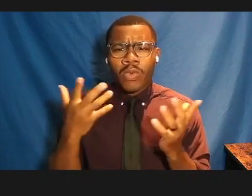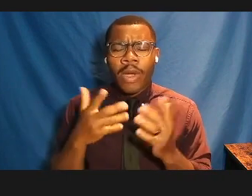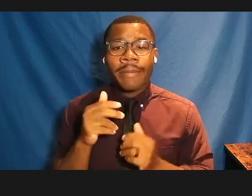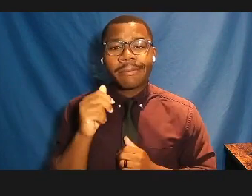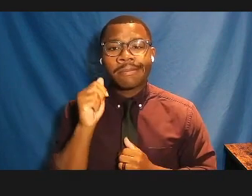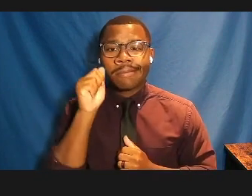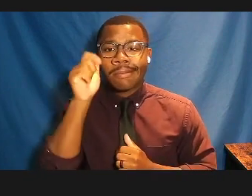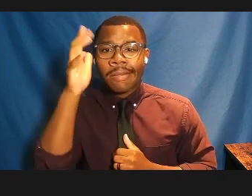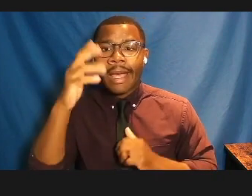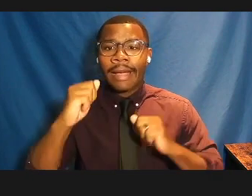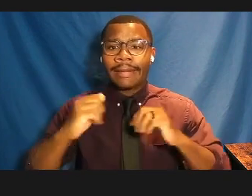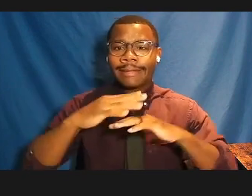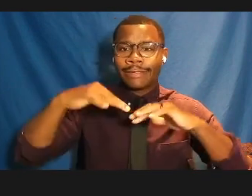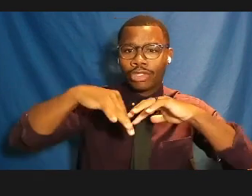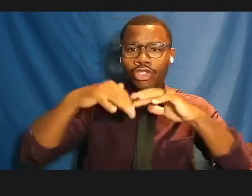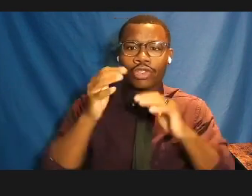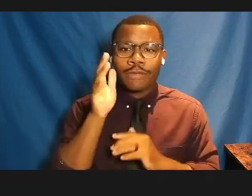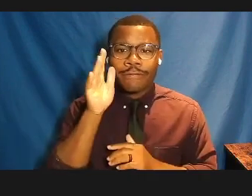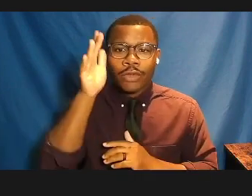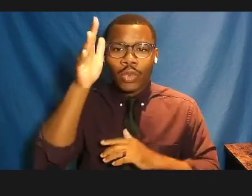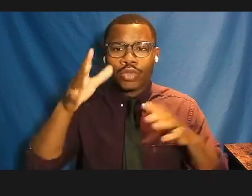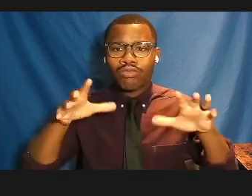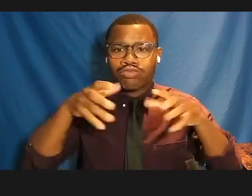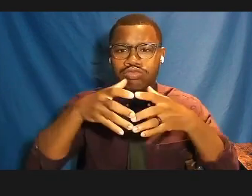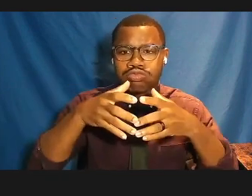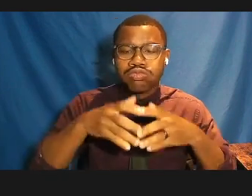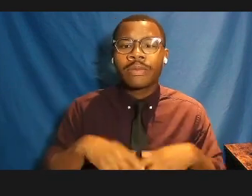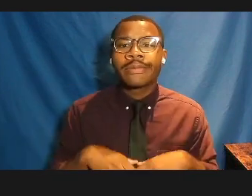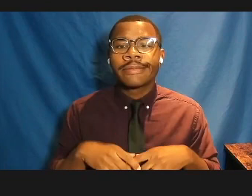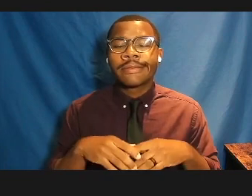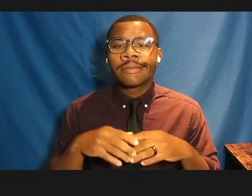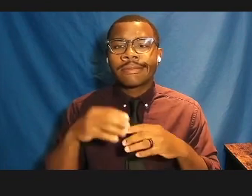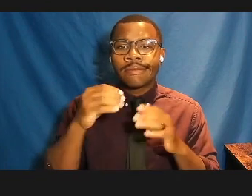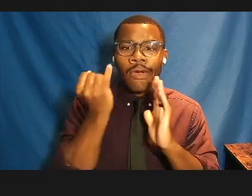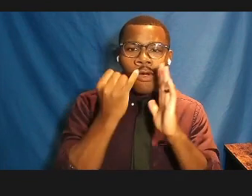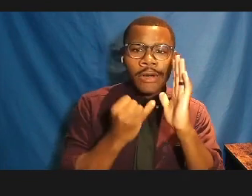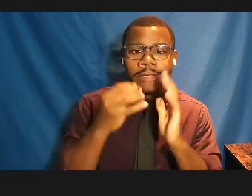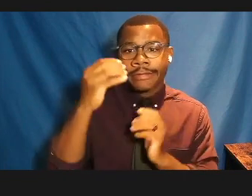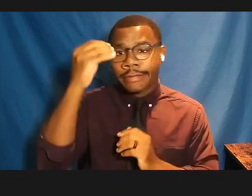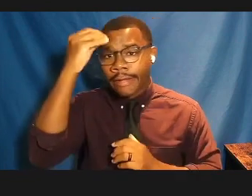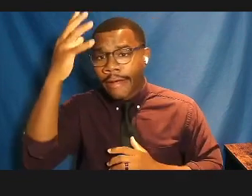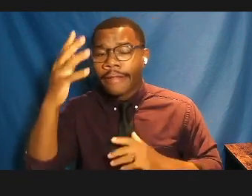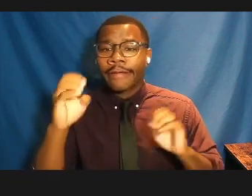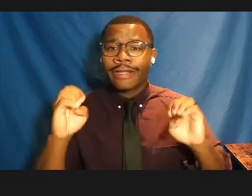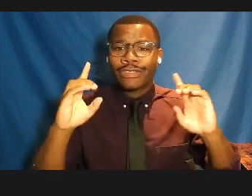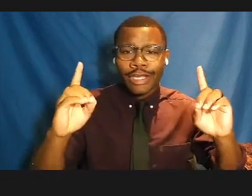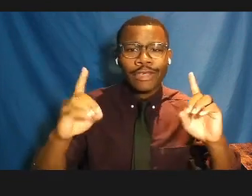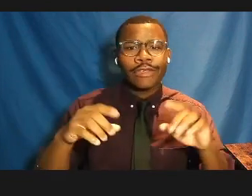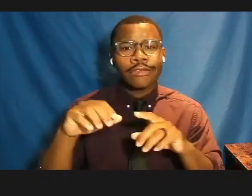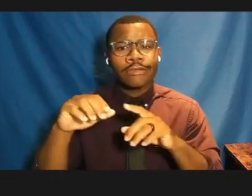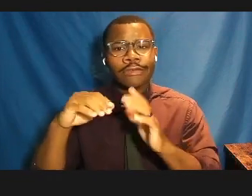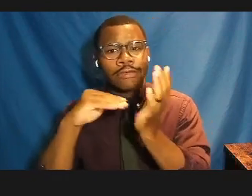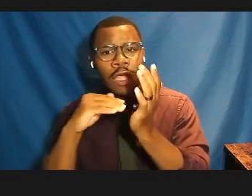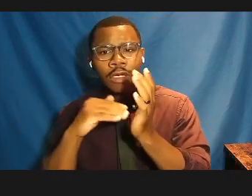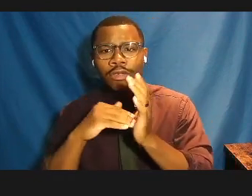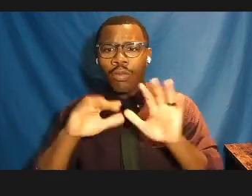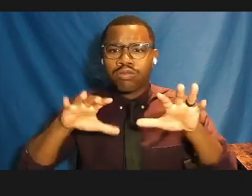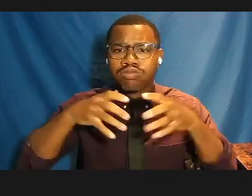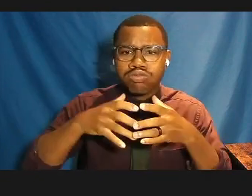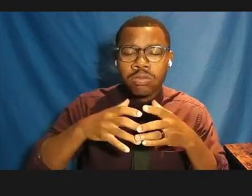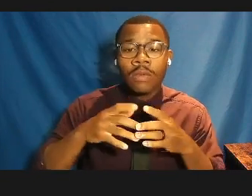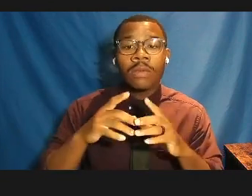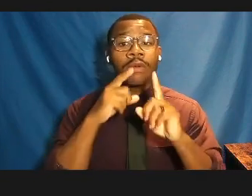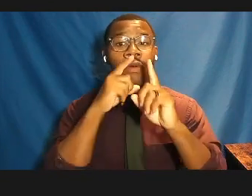together artists, scholars, educators, and practitioners to unearth history, examine fault lines,